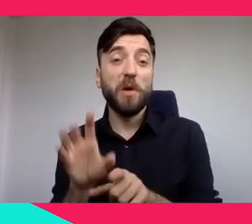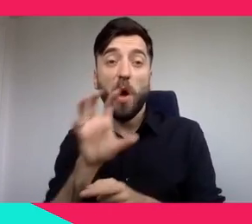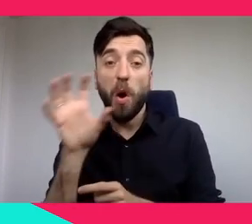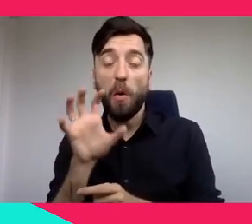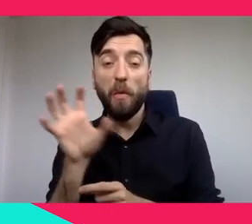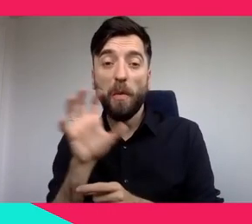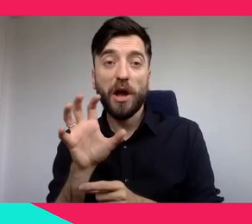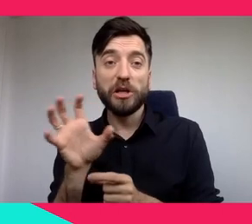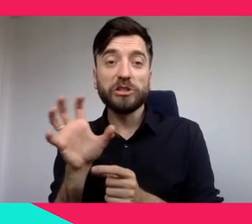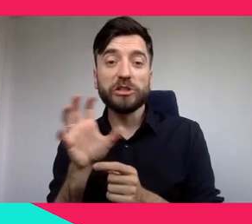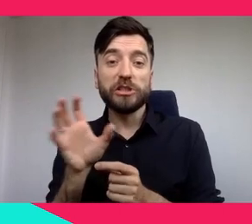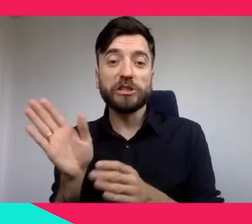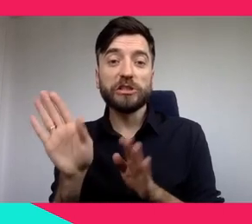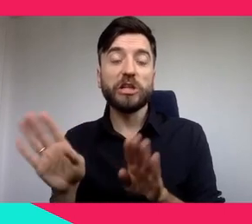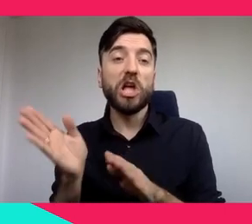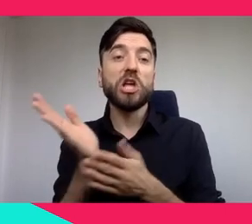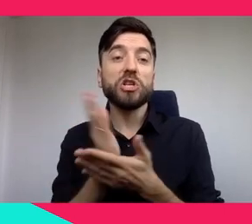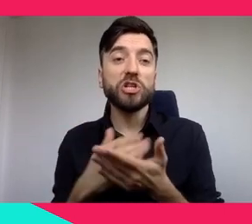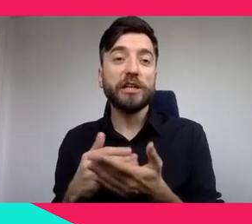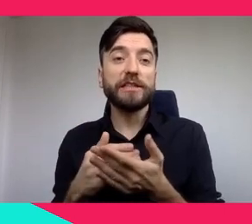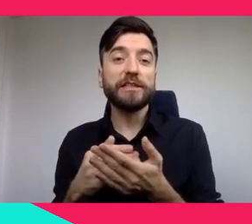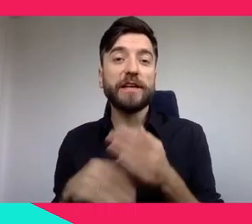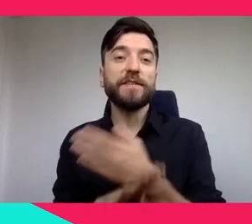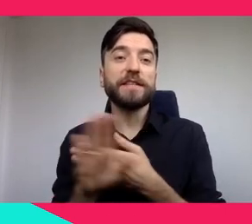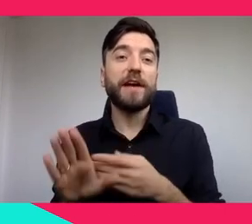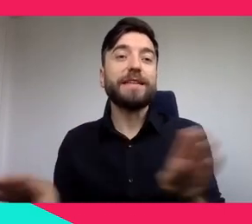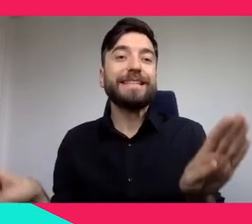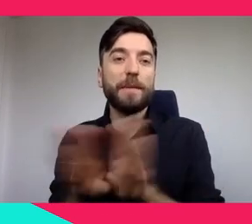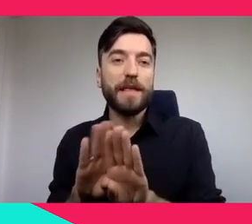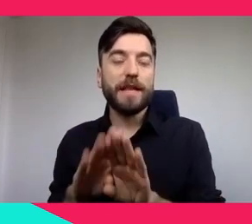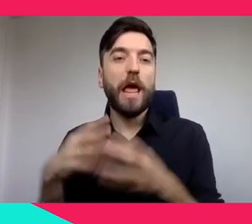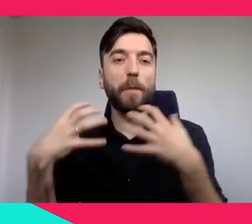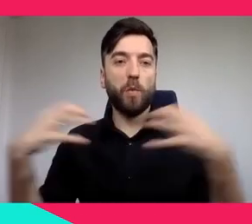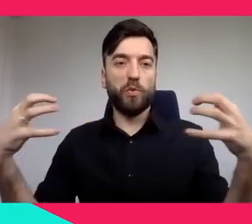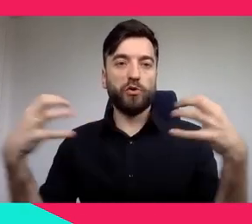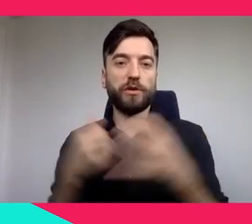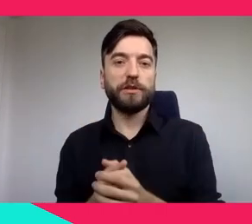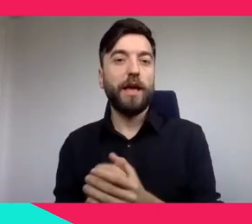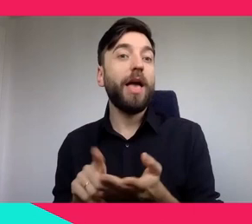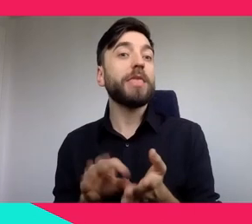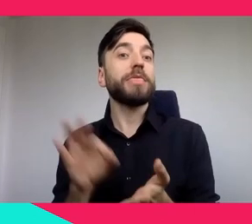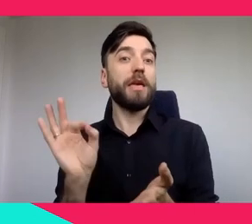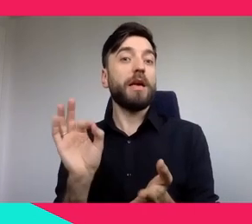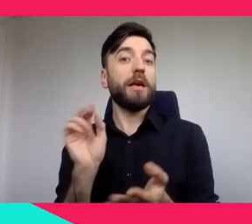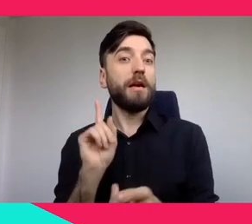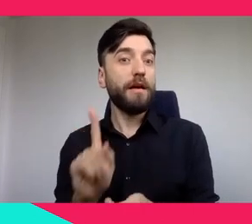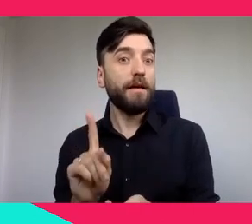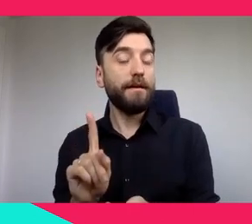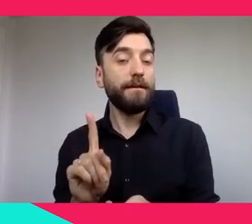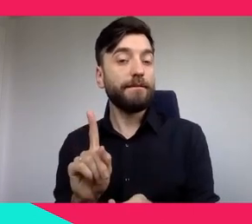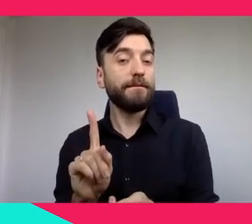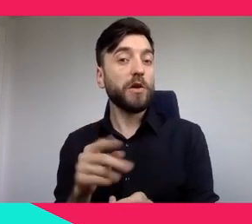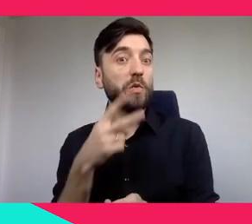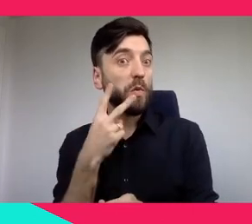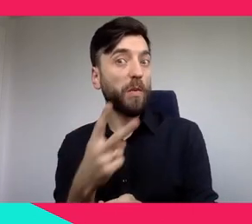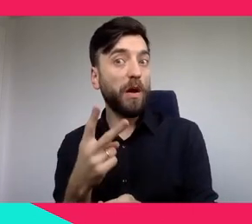years ago, to attend the funerals of King Khufu. And you will do all of that by walking freely inside a large space